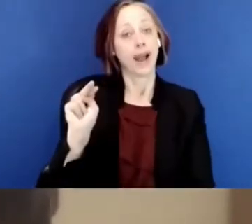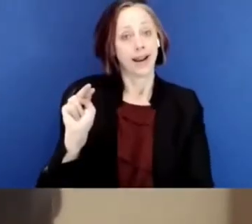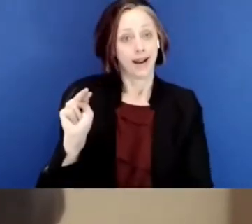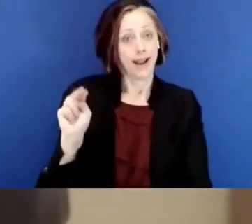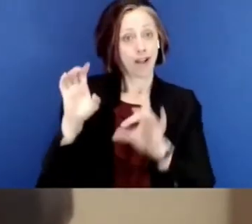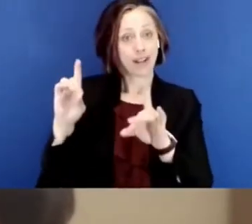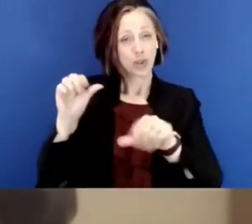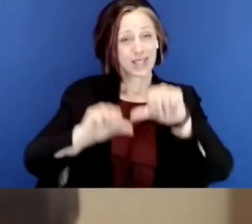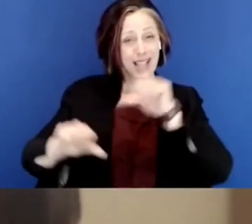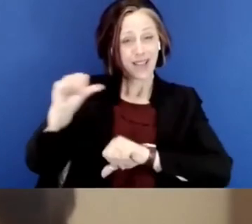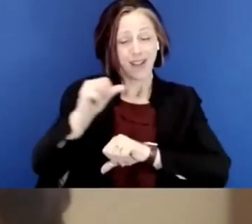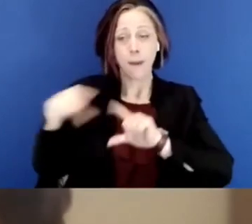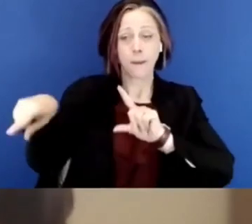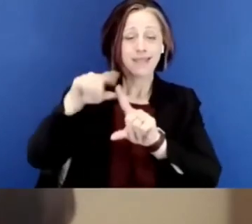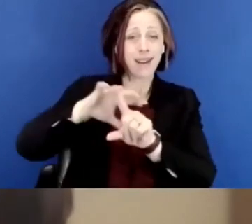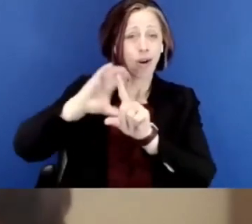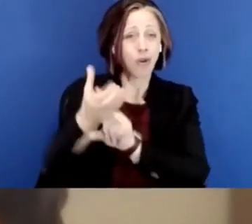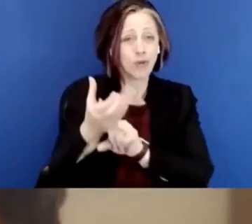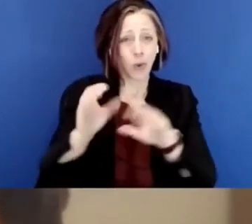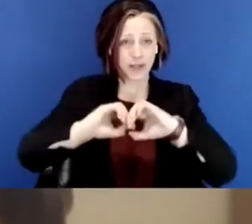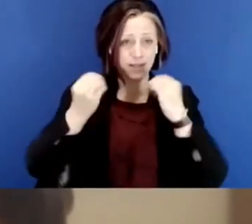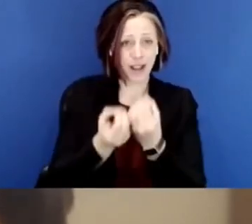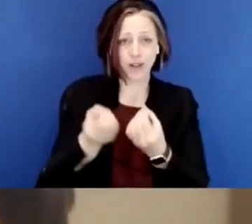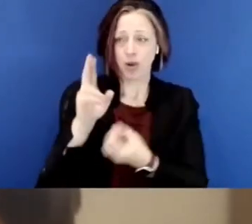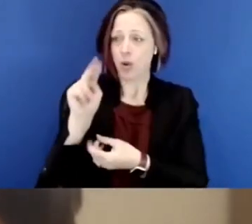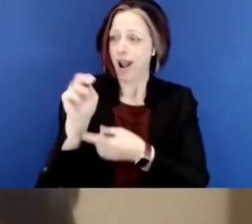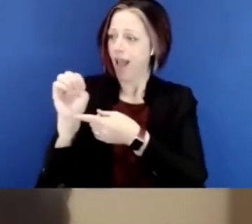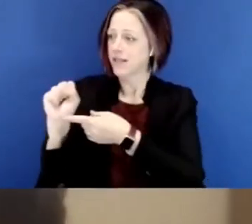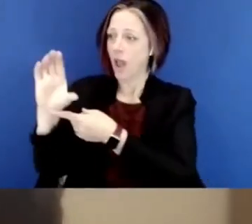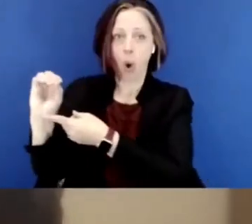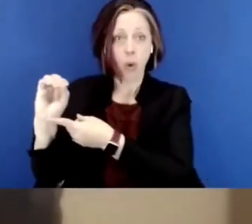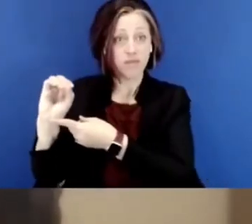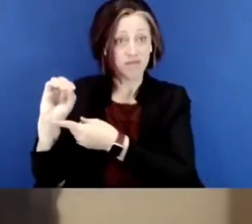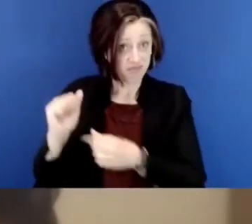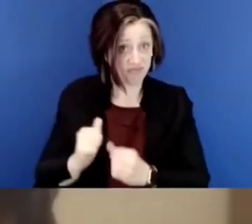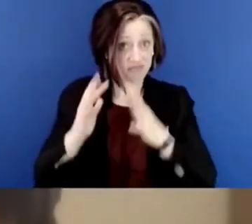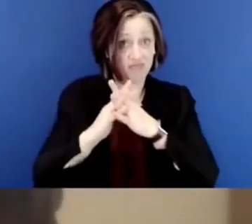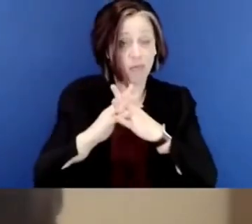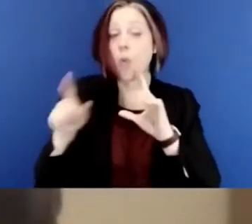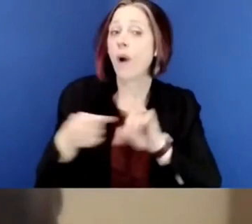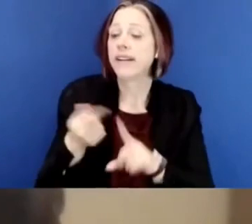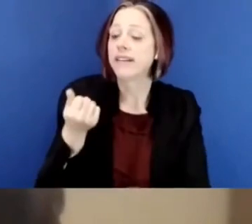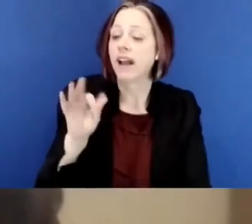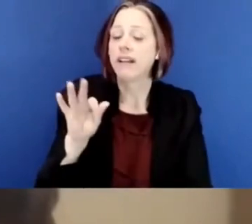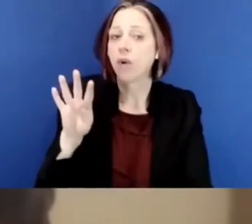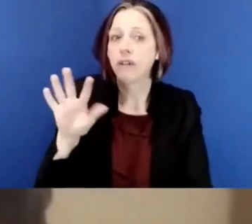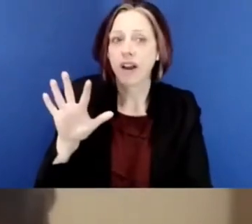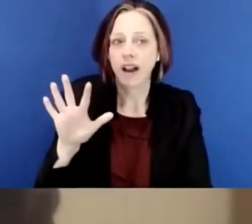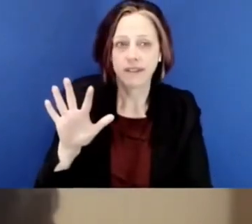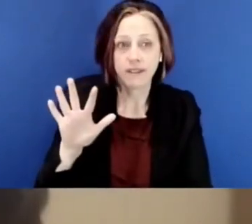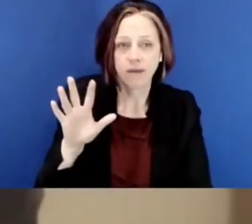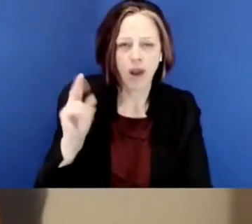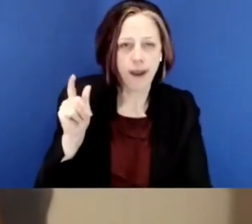The UN Educational Scientific and Cultural Organization was founded in